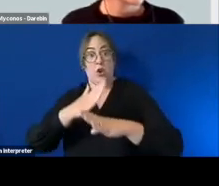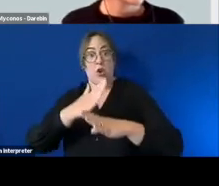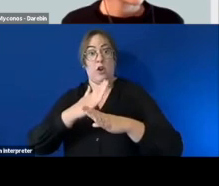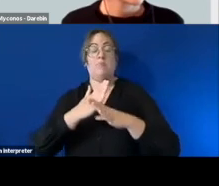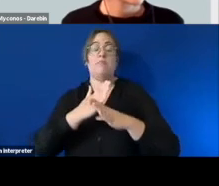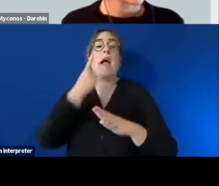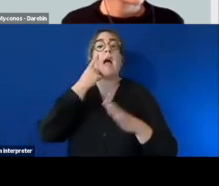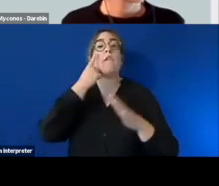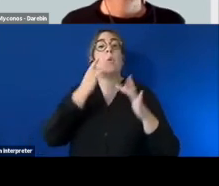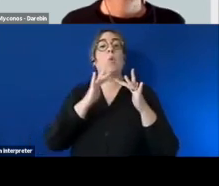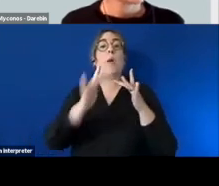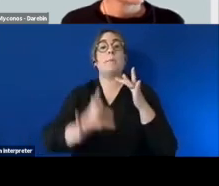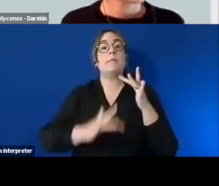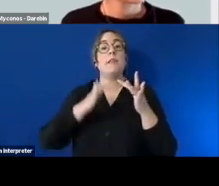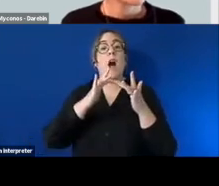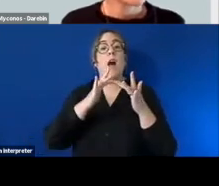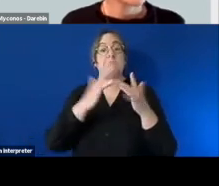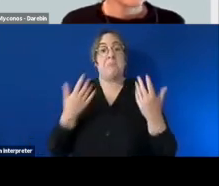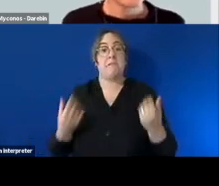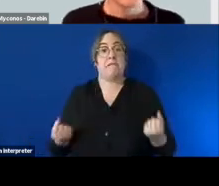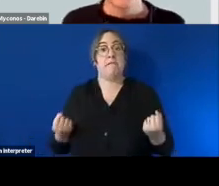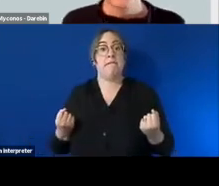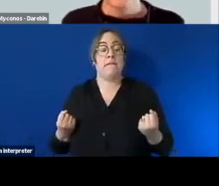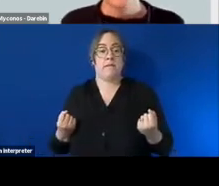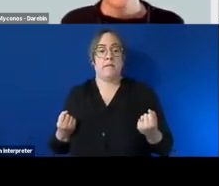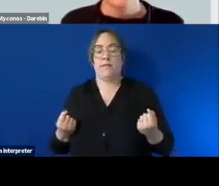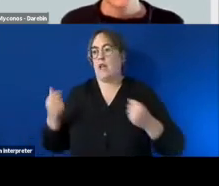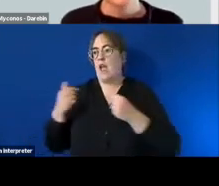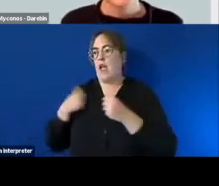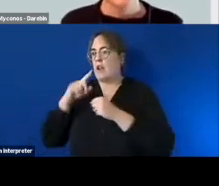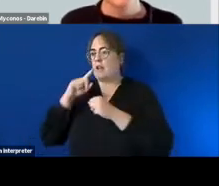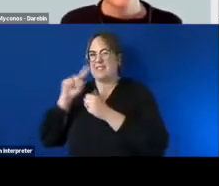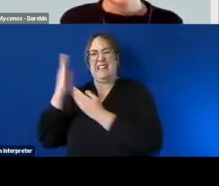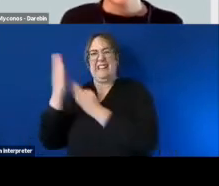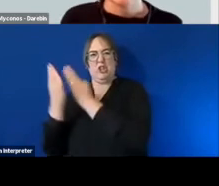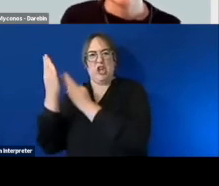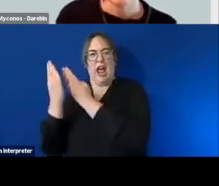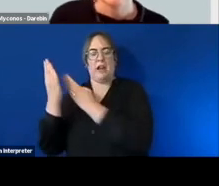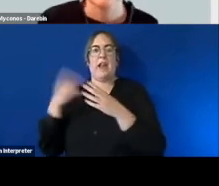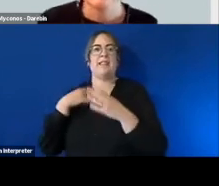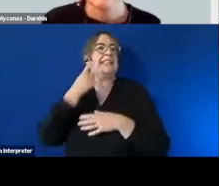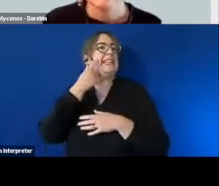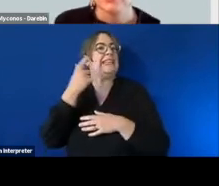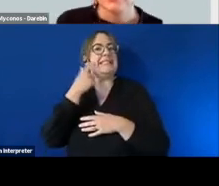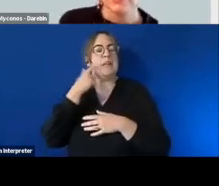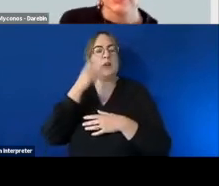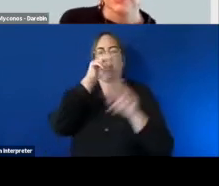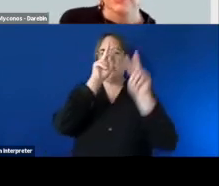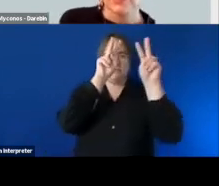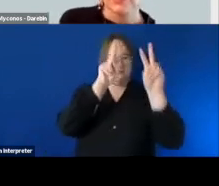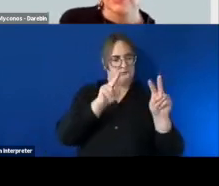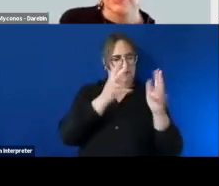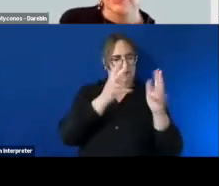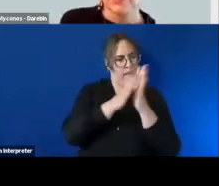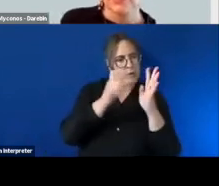our website it's it's like a and i put it in the chat before as well it's like a one-stop shop on disability recruitment and it's